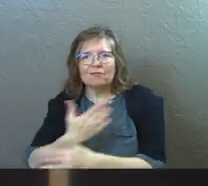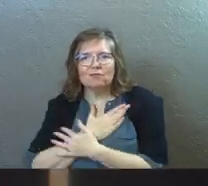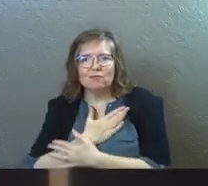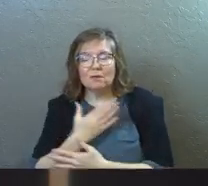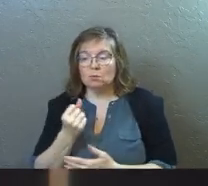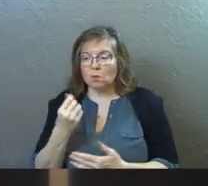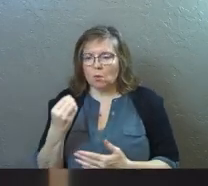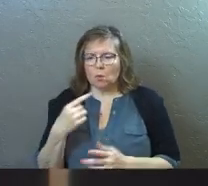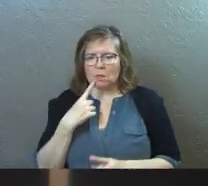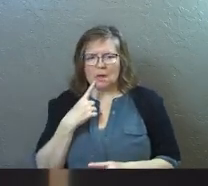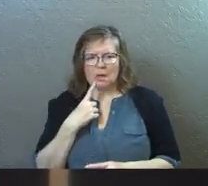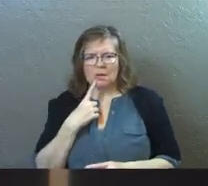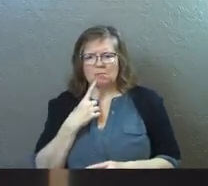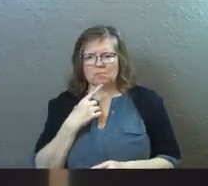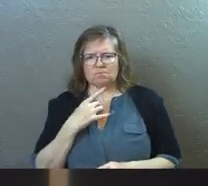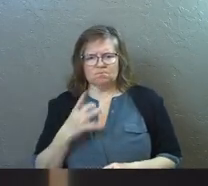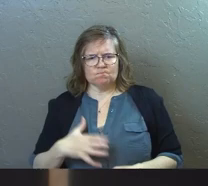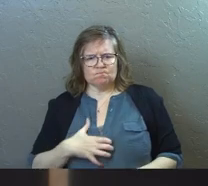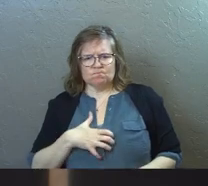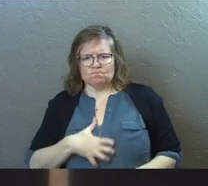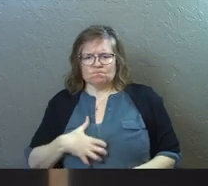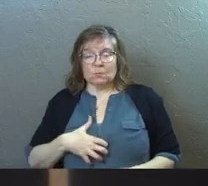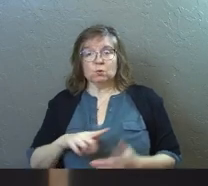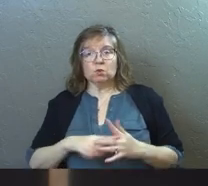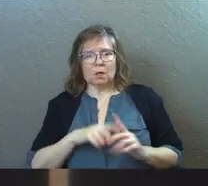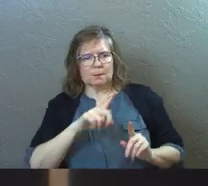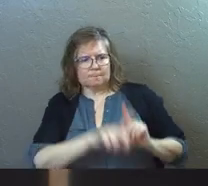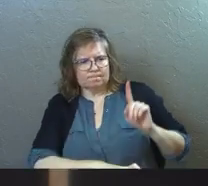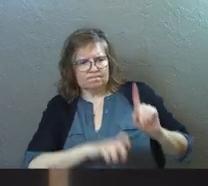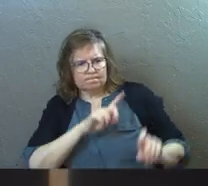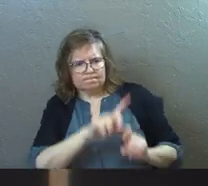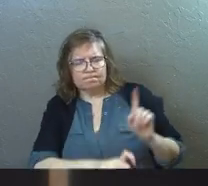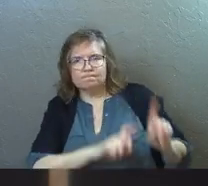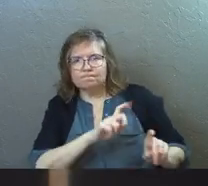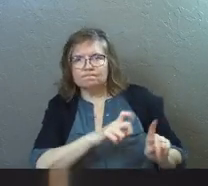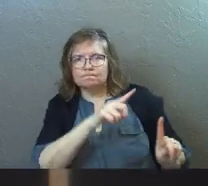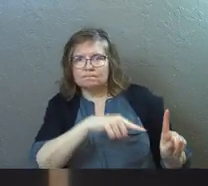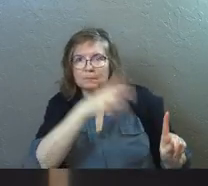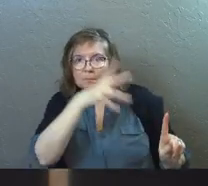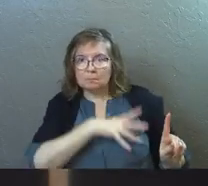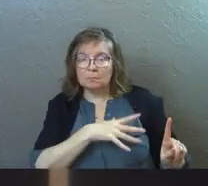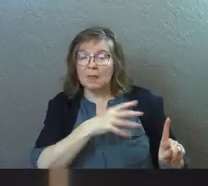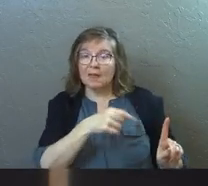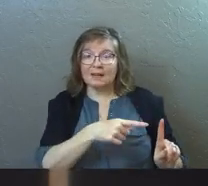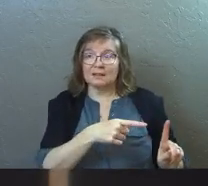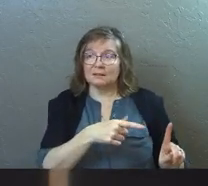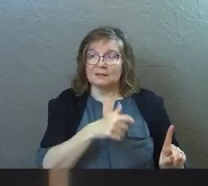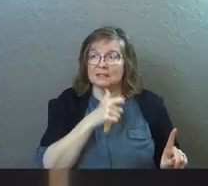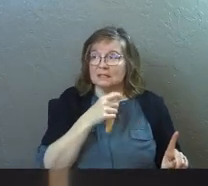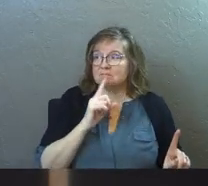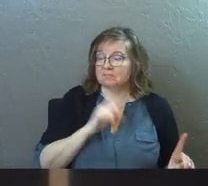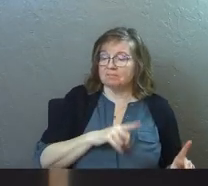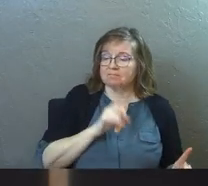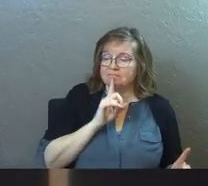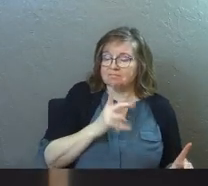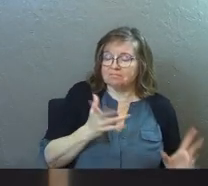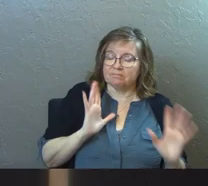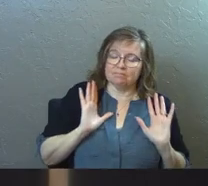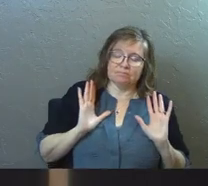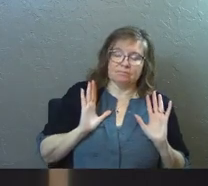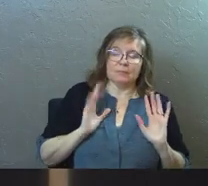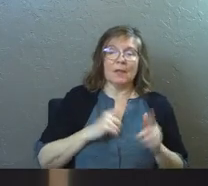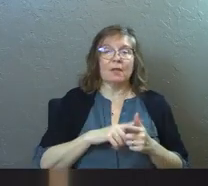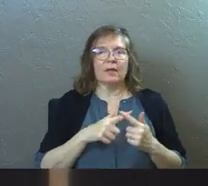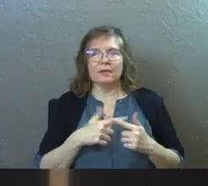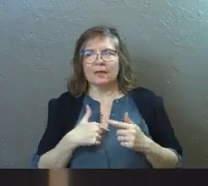And so then they start to interview the guy and they start to cross examine him and he doesn't give many answers that they want. And